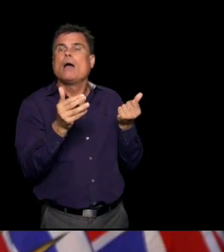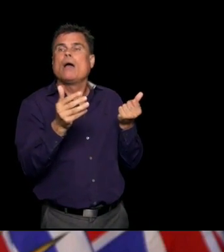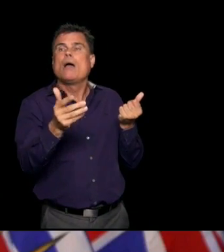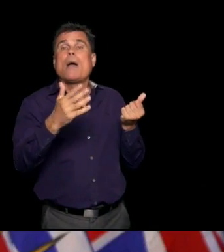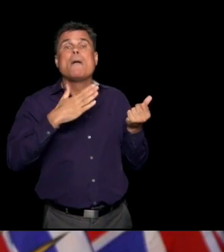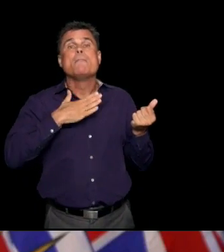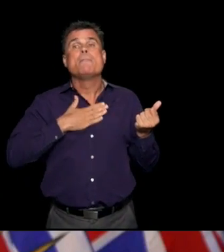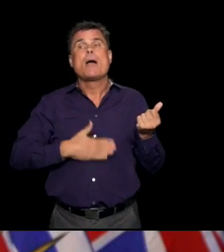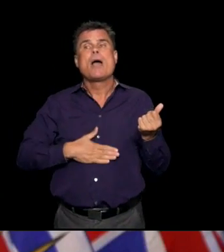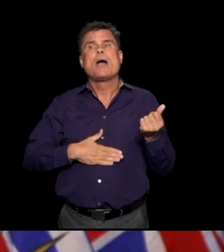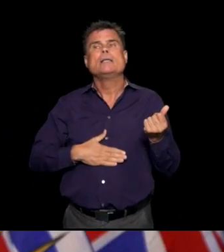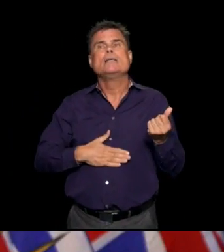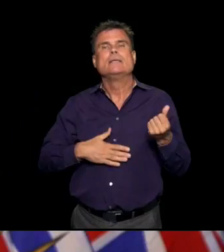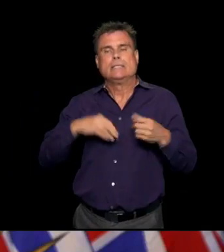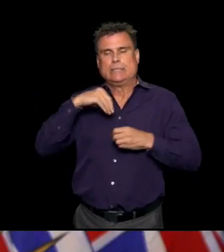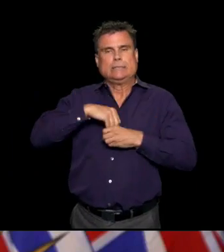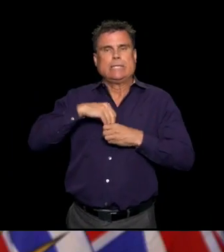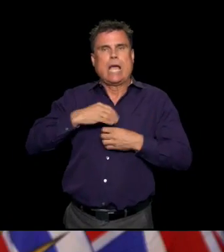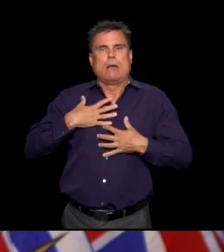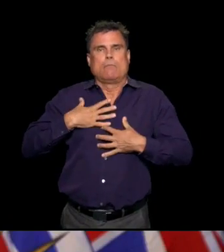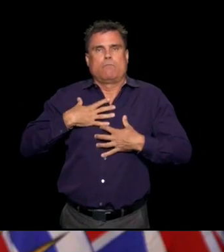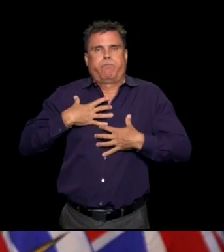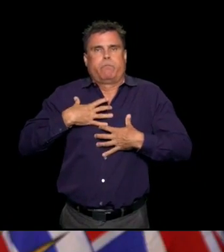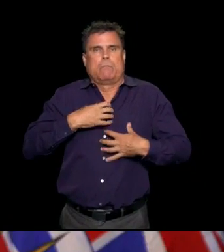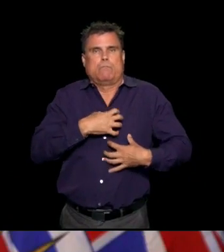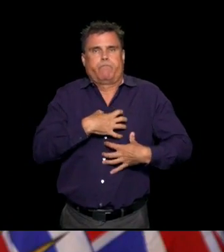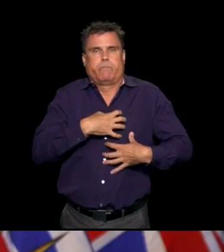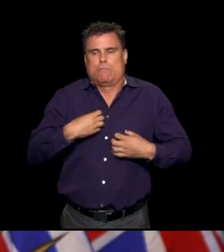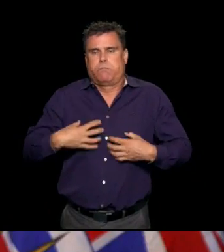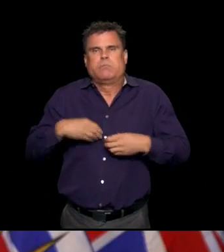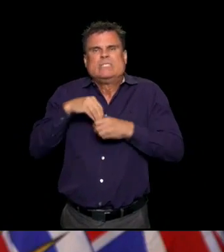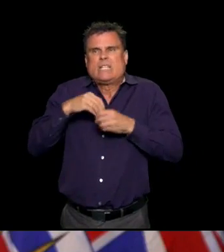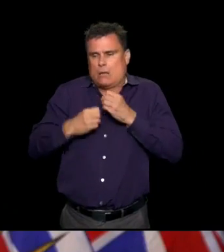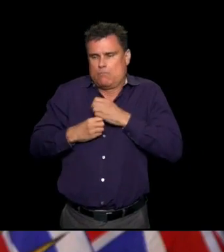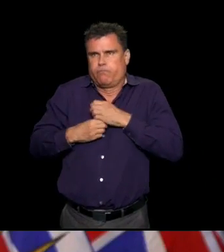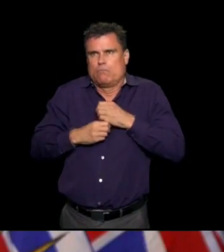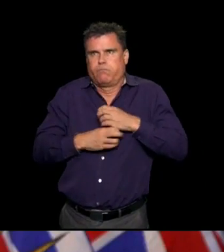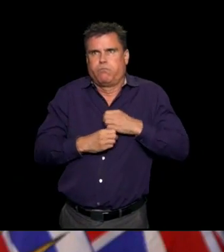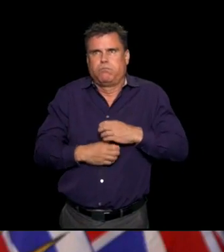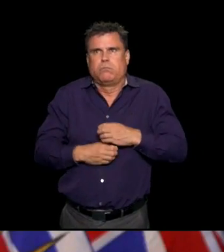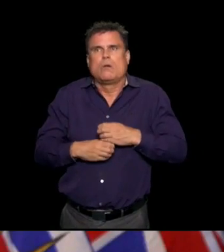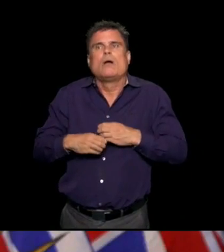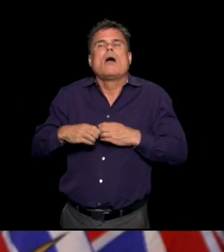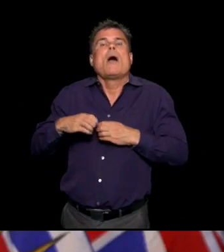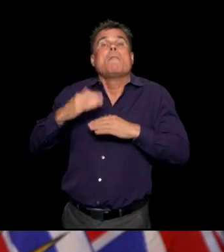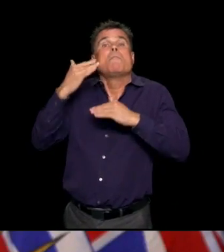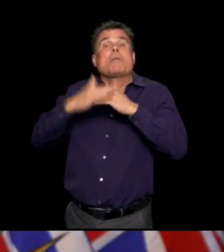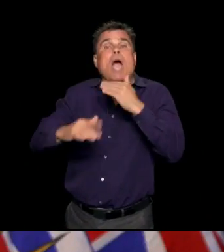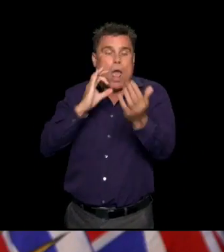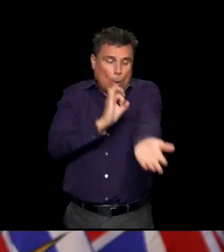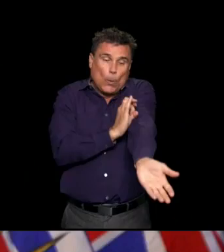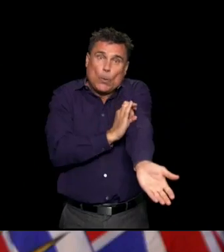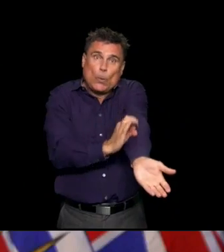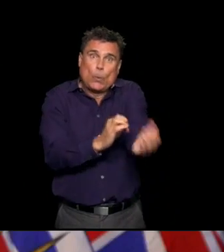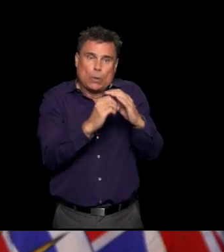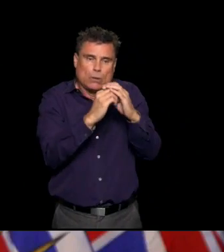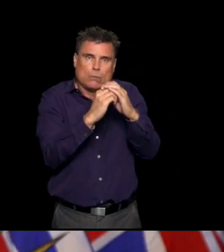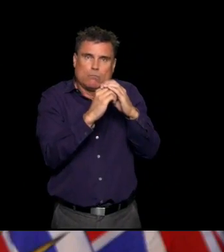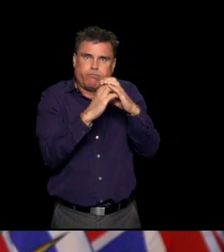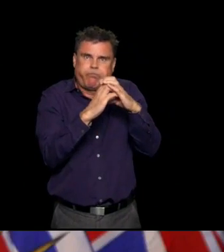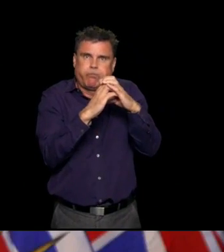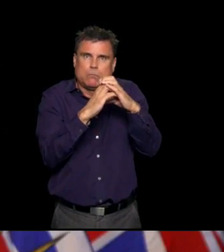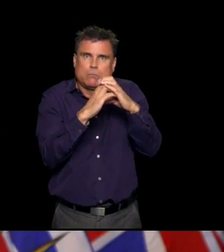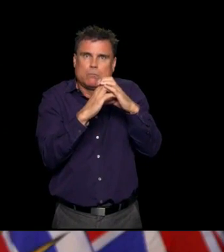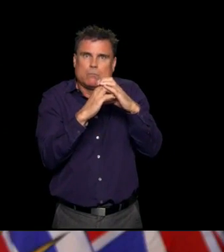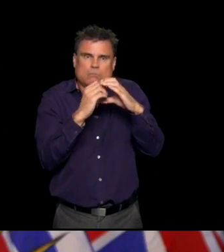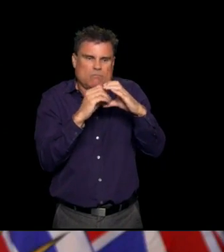spread to causing inflammation of the blood vessels. And part of that can be a rash or red eyes, but part of it can also affect the blood vessels of